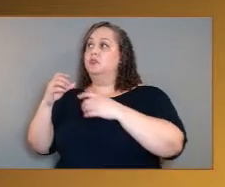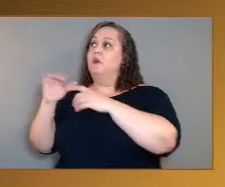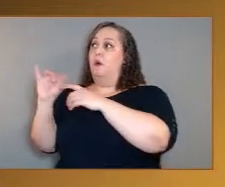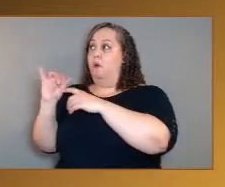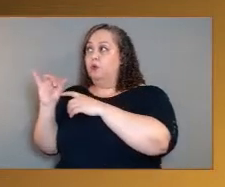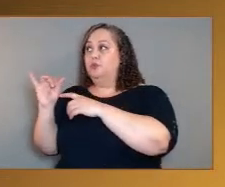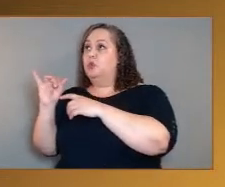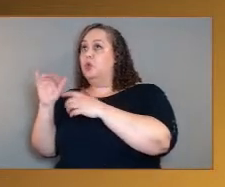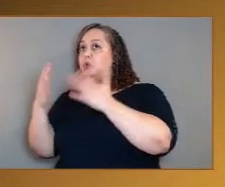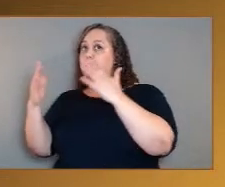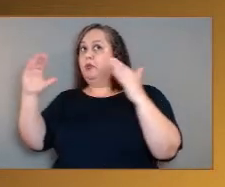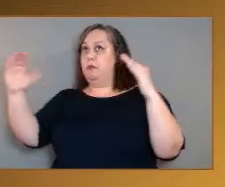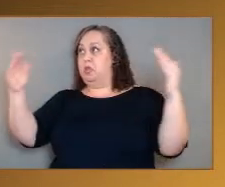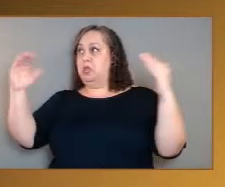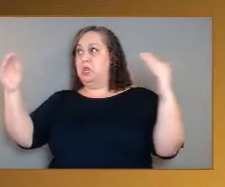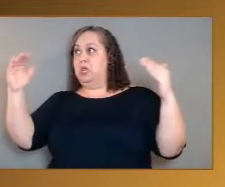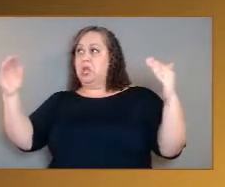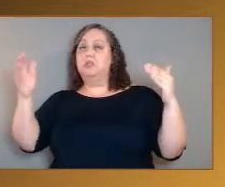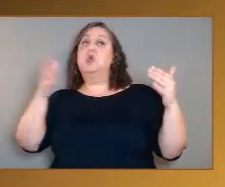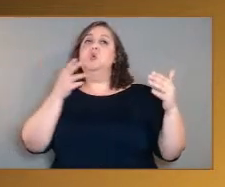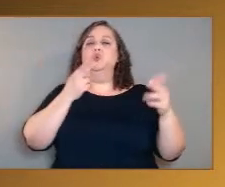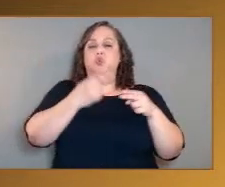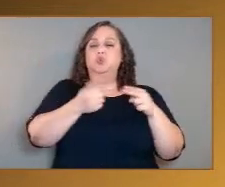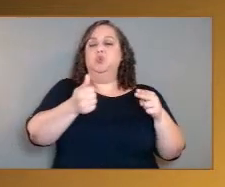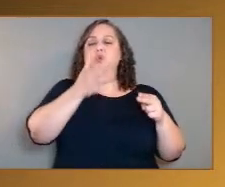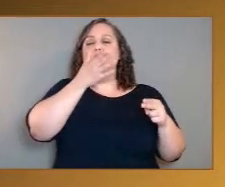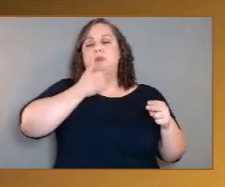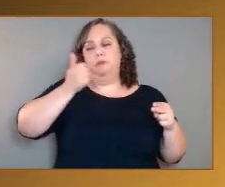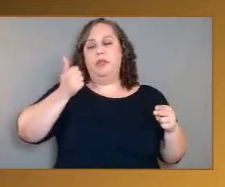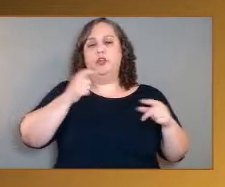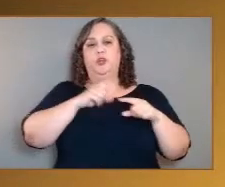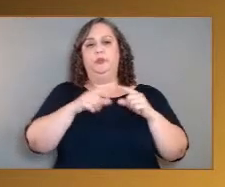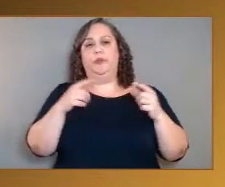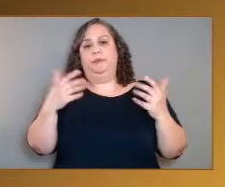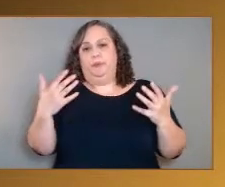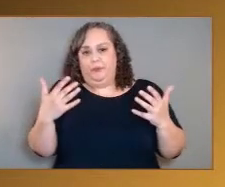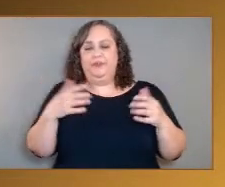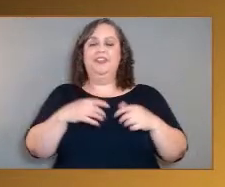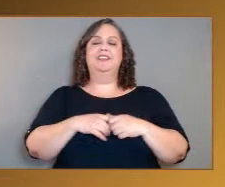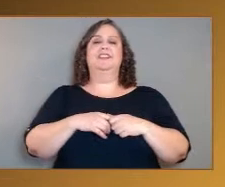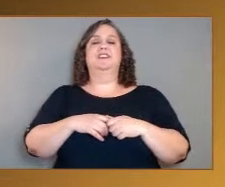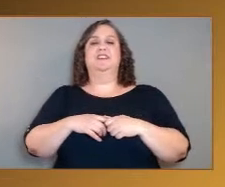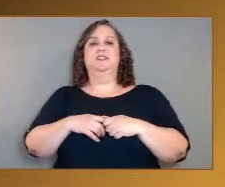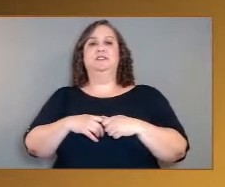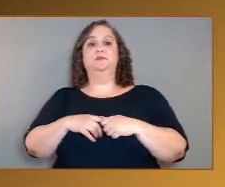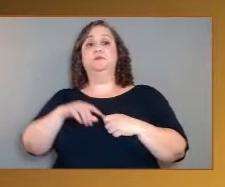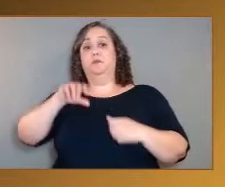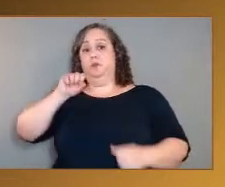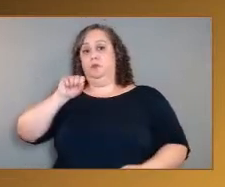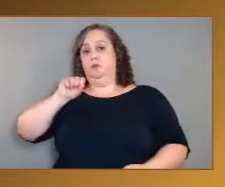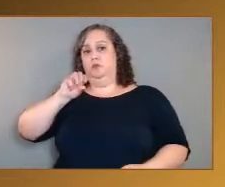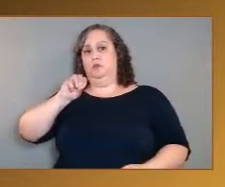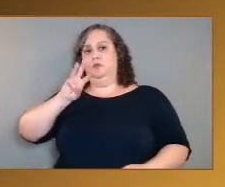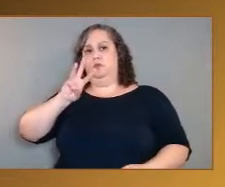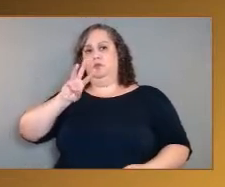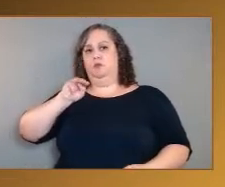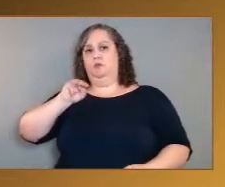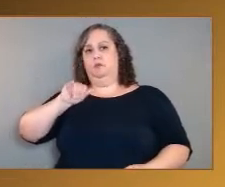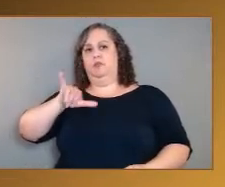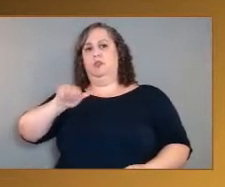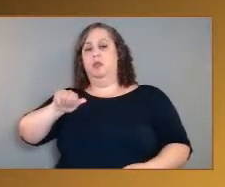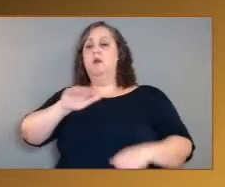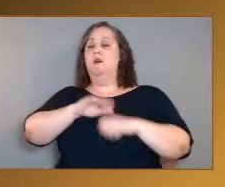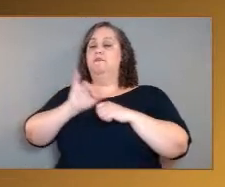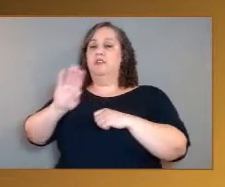All right, tell us a little bit more about Venus. getting some good questions about the planet itself. Somya on Facebook asks, does Venus have